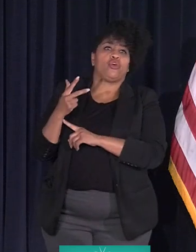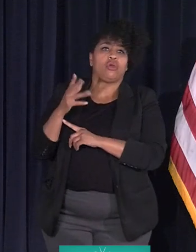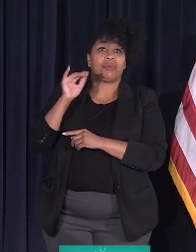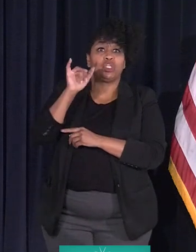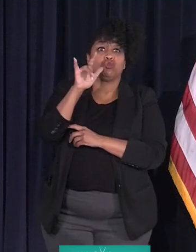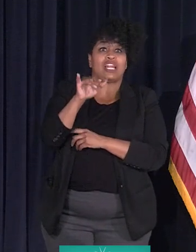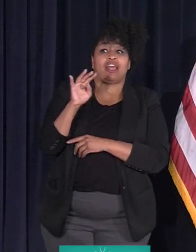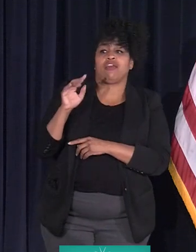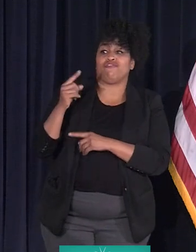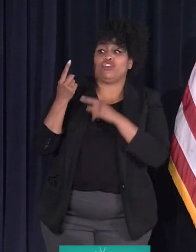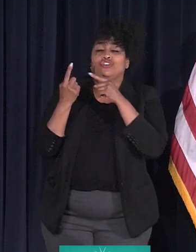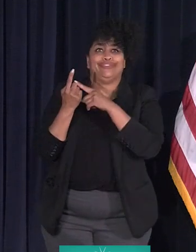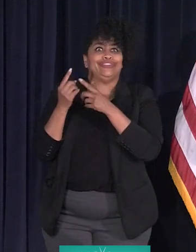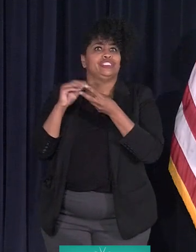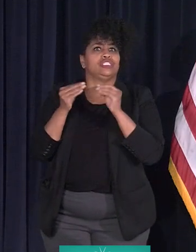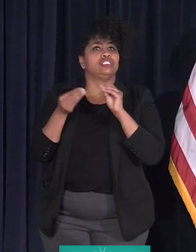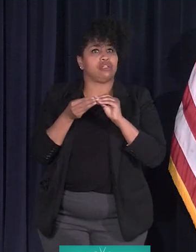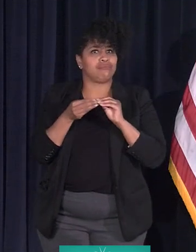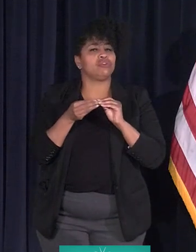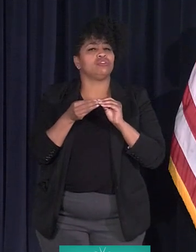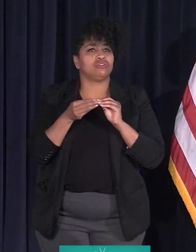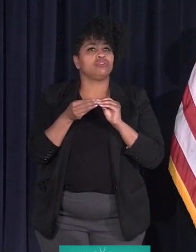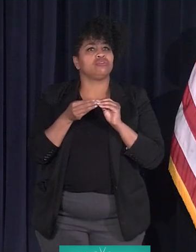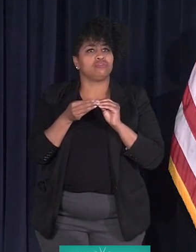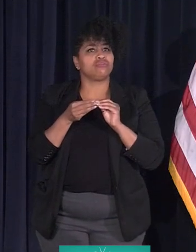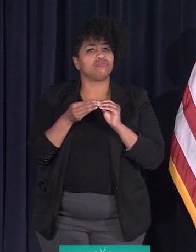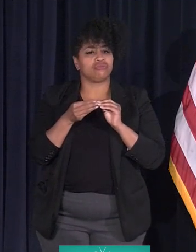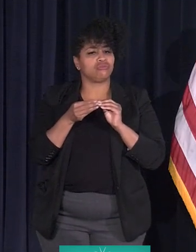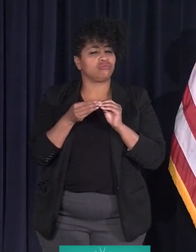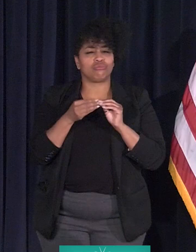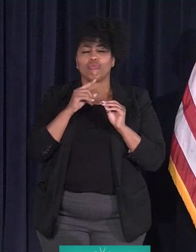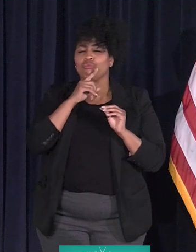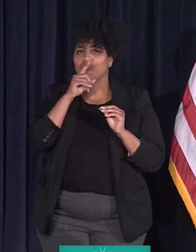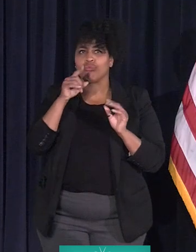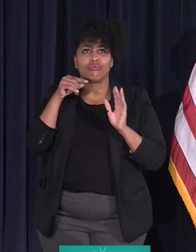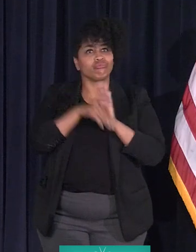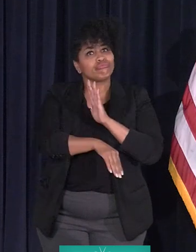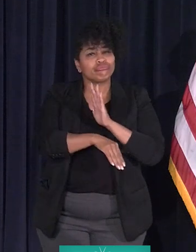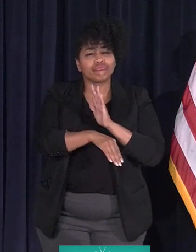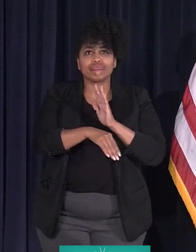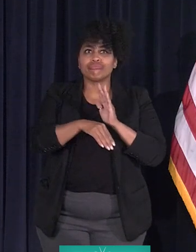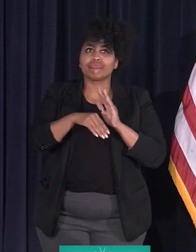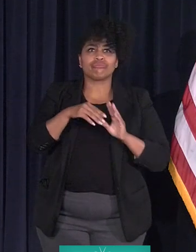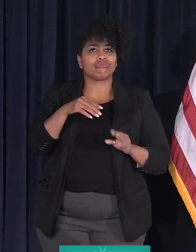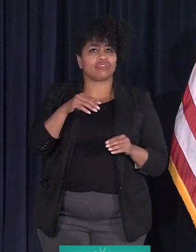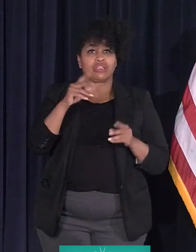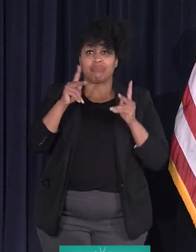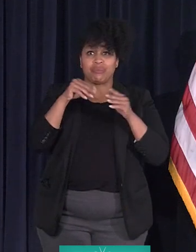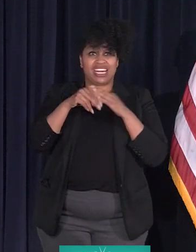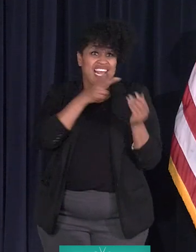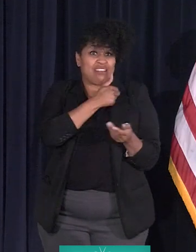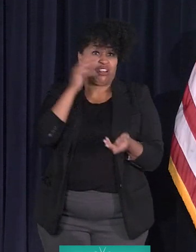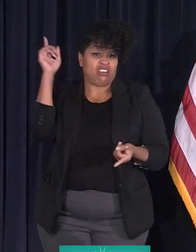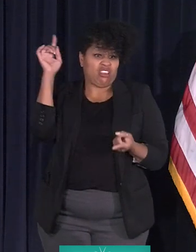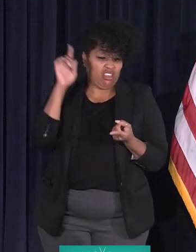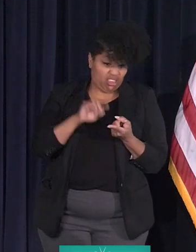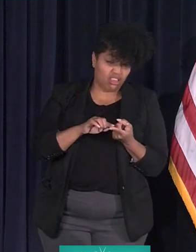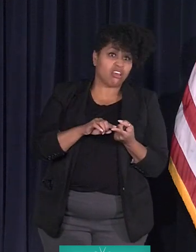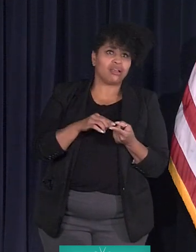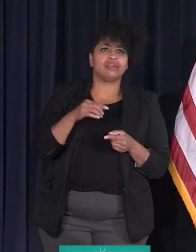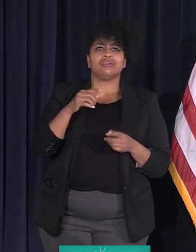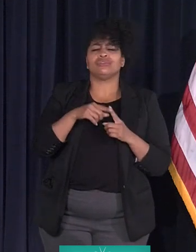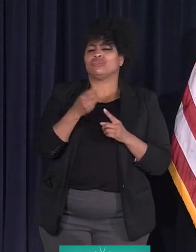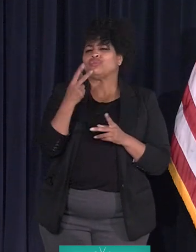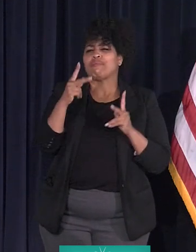1st, what the residents of the city had done had been dramatic. We cut down the number of people in the hospital. We were down to 12 people